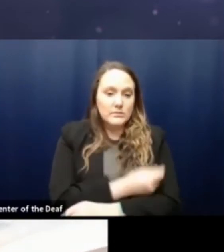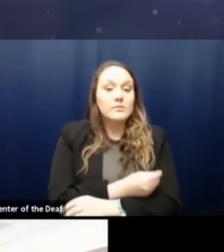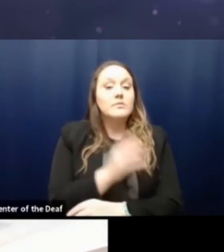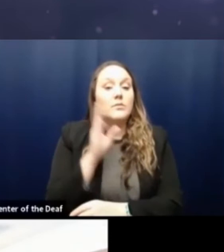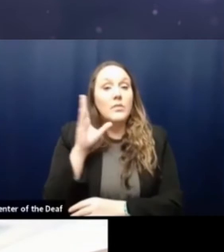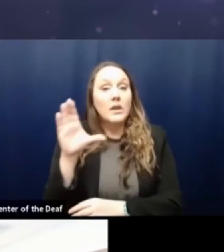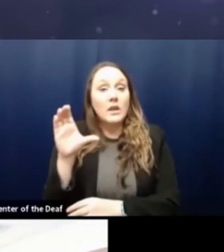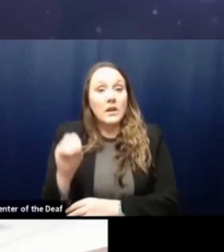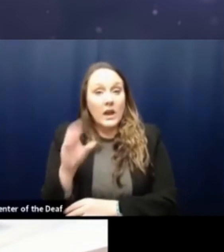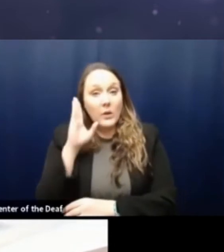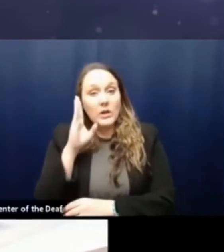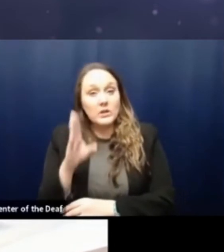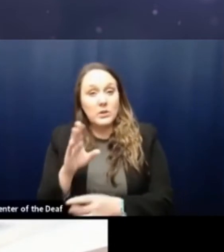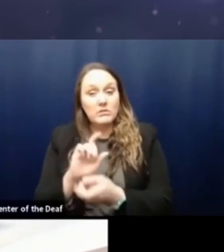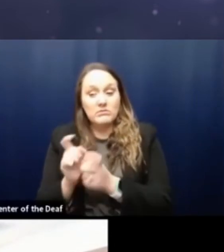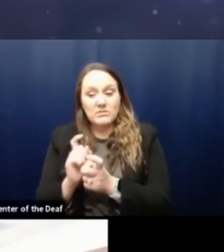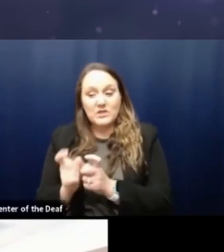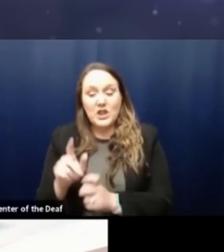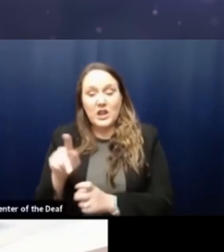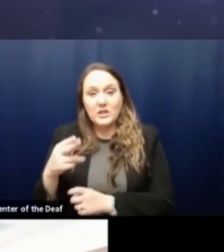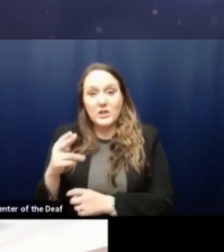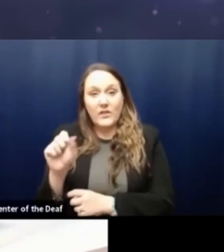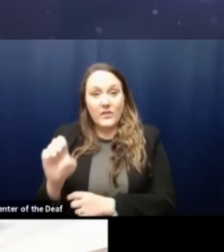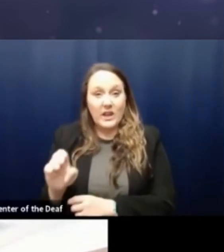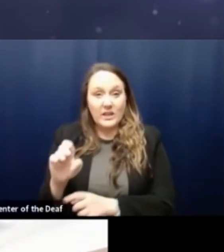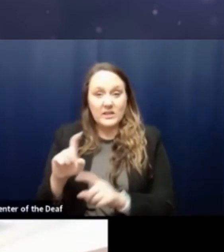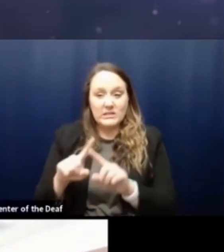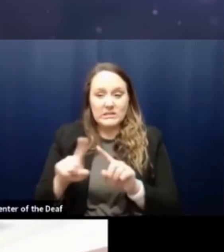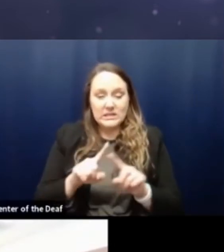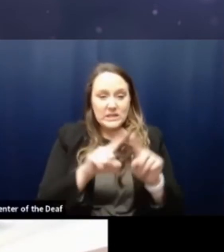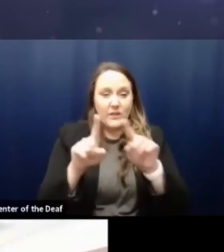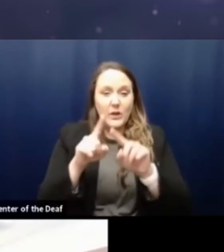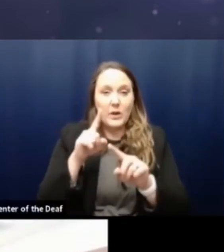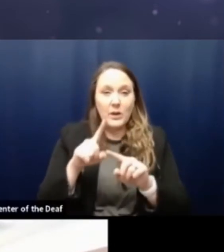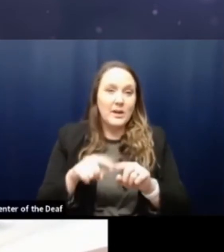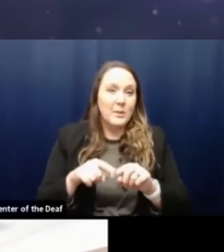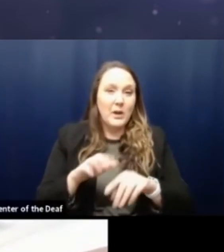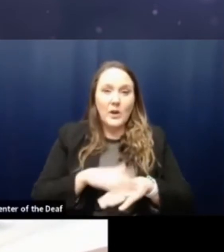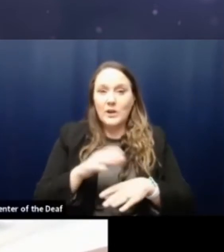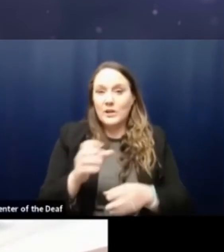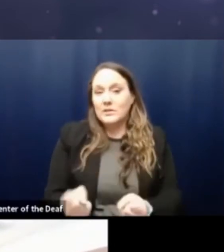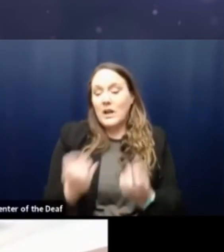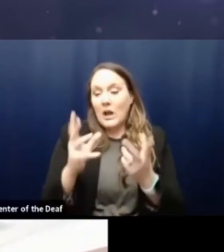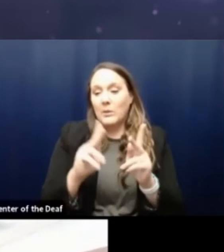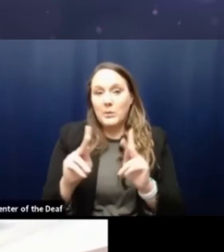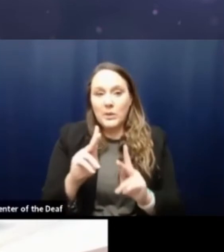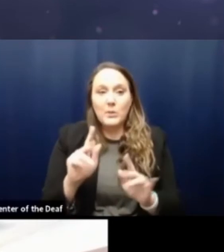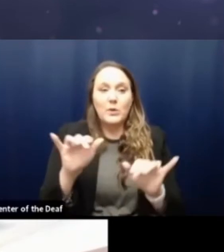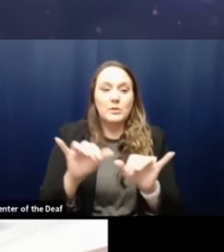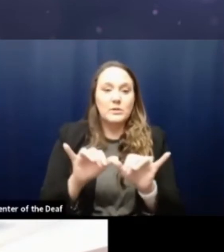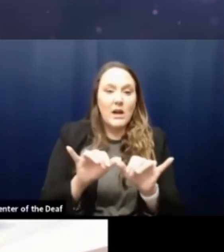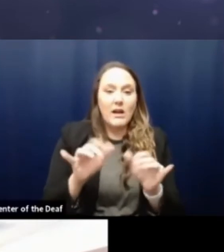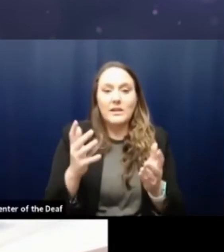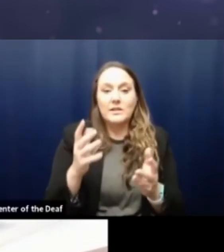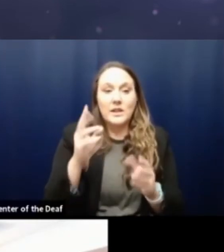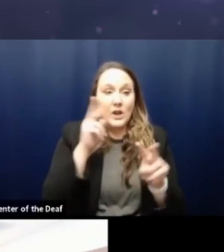in different ways, in part because of size of population. If you look at a really small rural county, there's not a whole lot